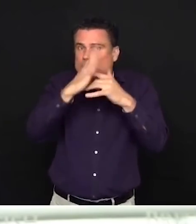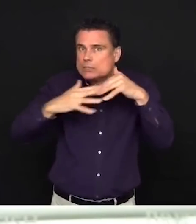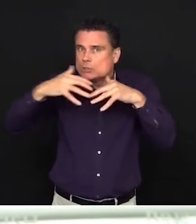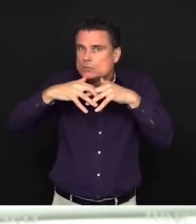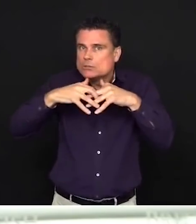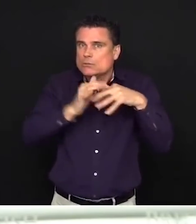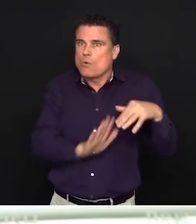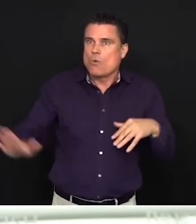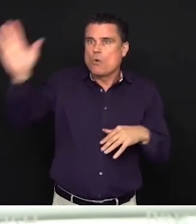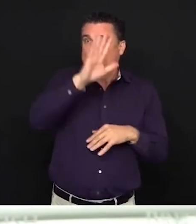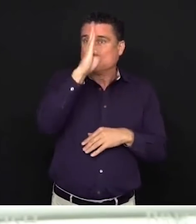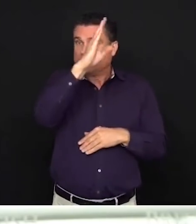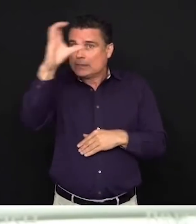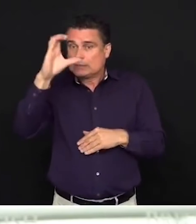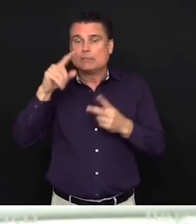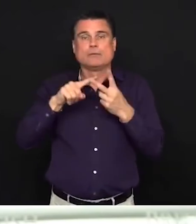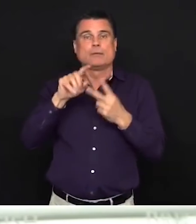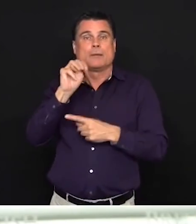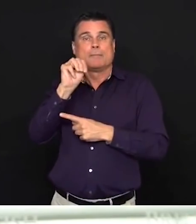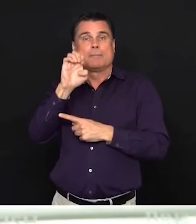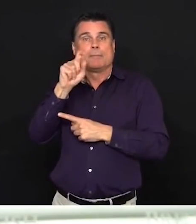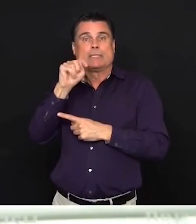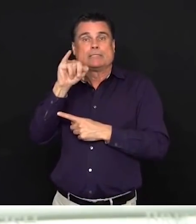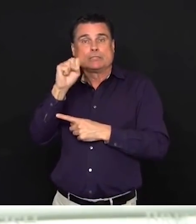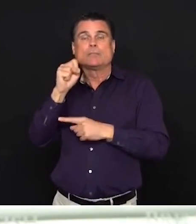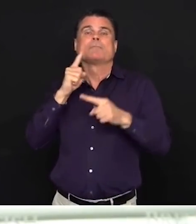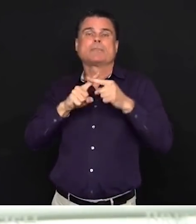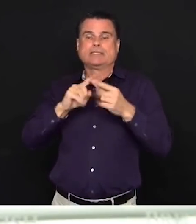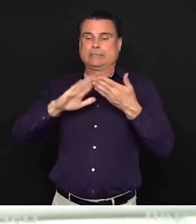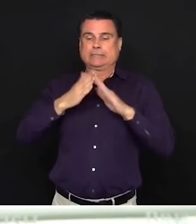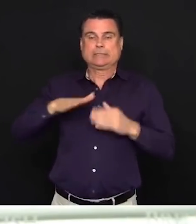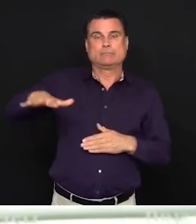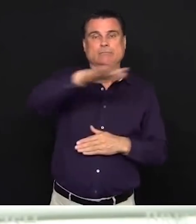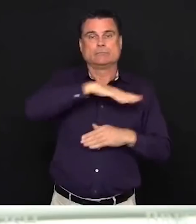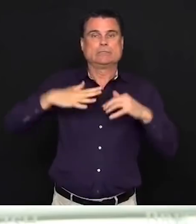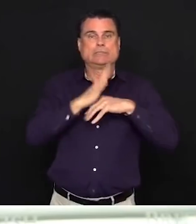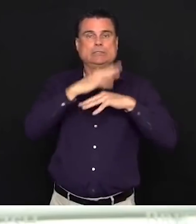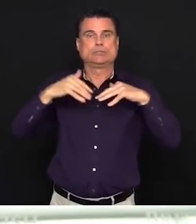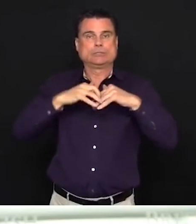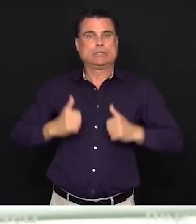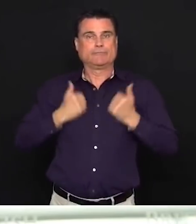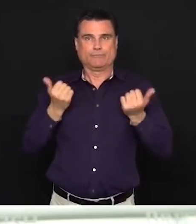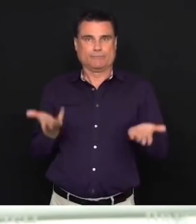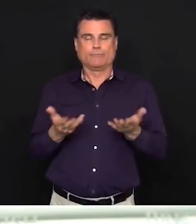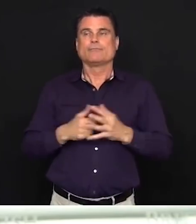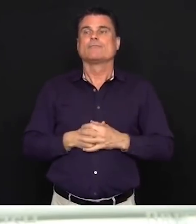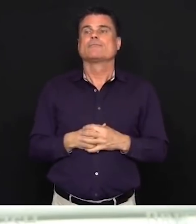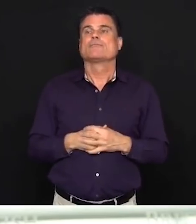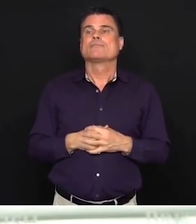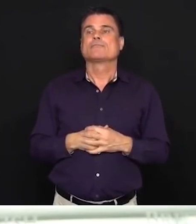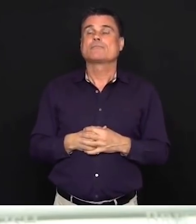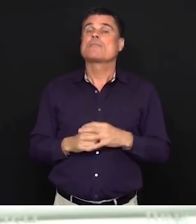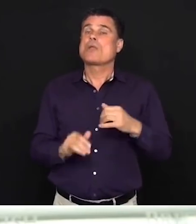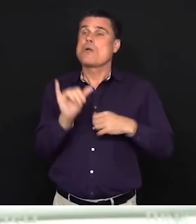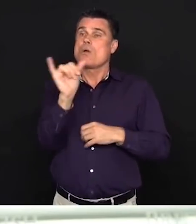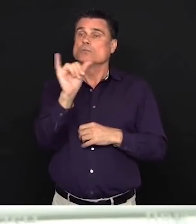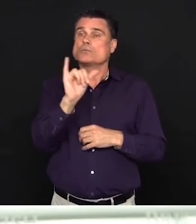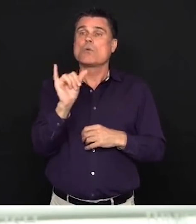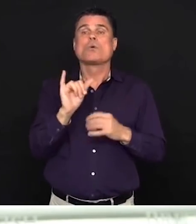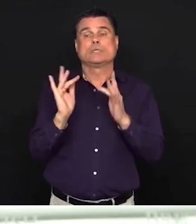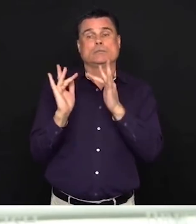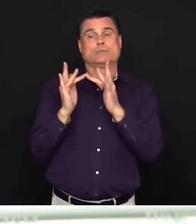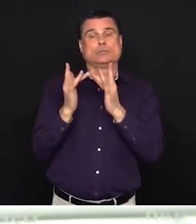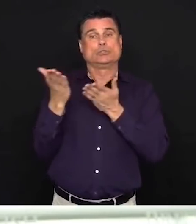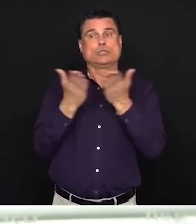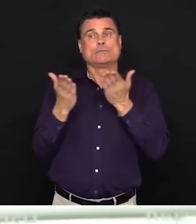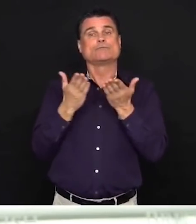peer support network for frontline community healthcare workers. We need to make sure that we take care of the healthcare heroes who